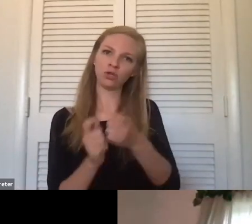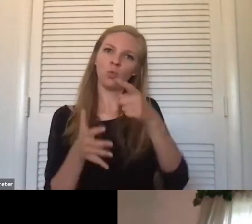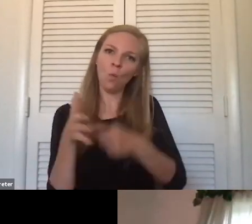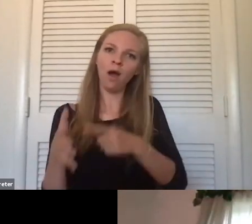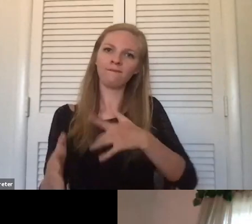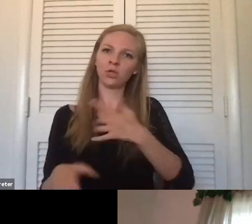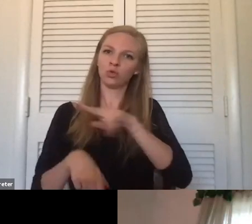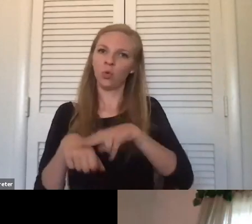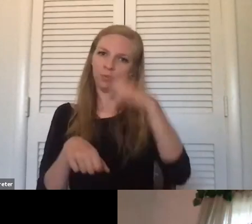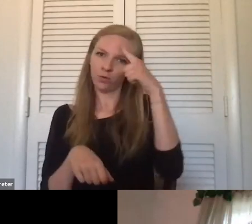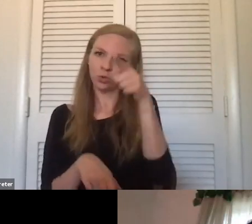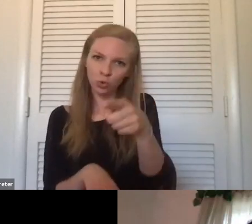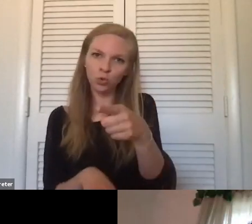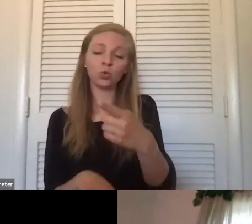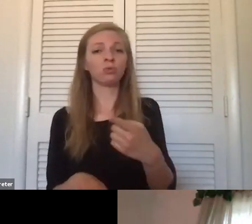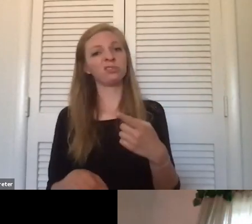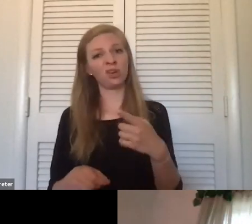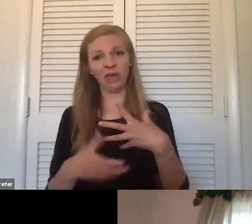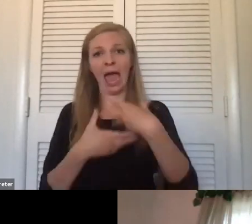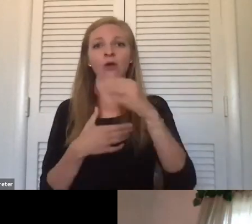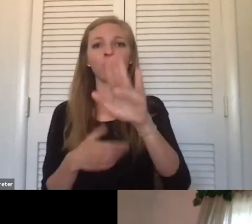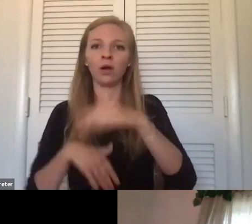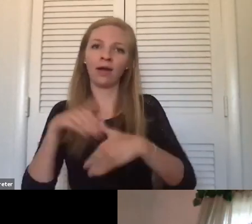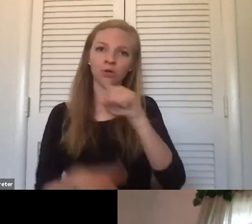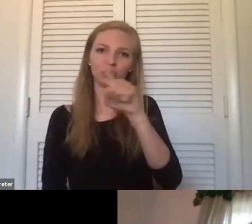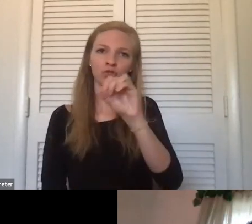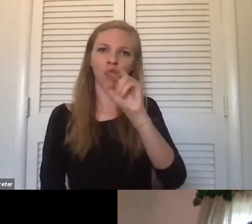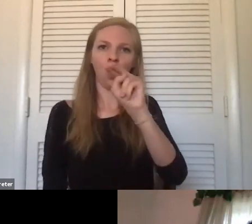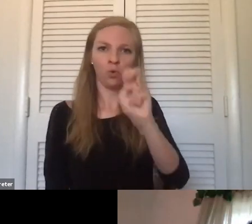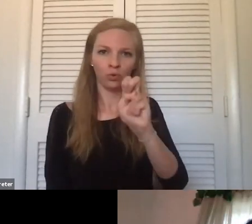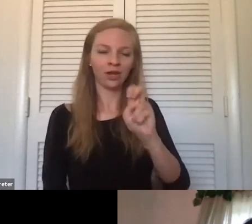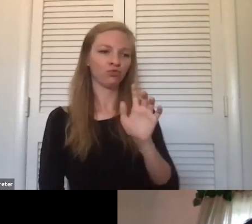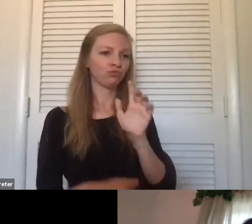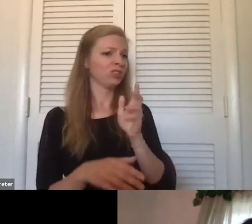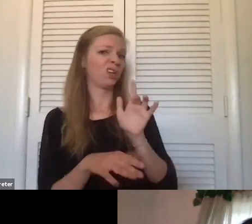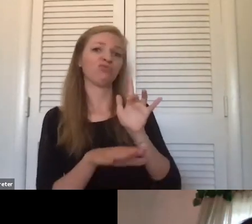status quo, get out of your comfort zones and just, just reach out.